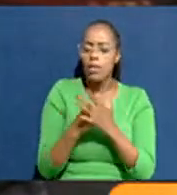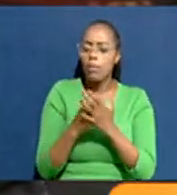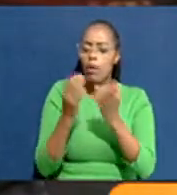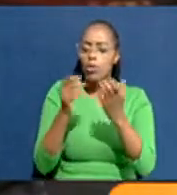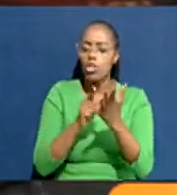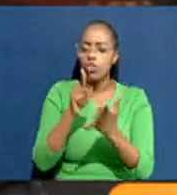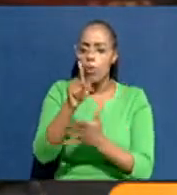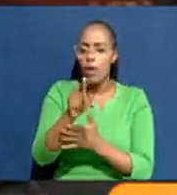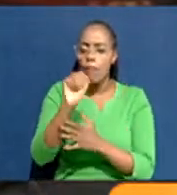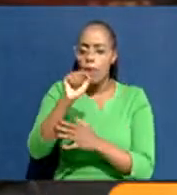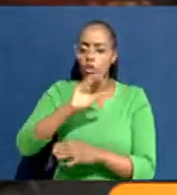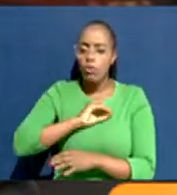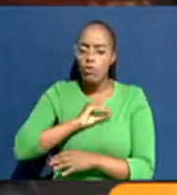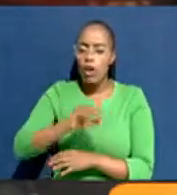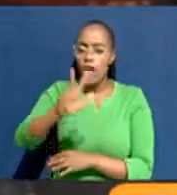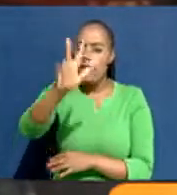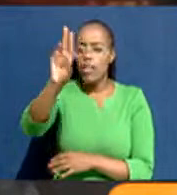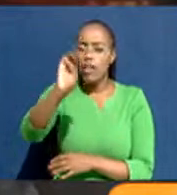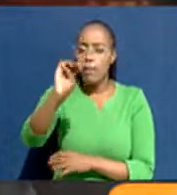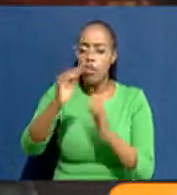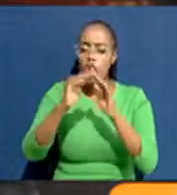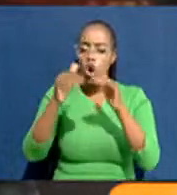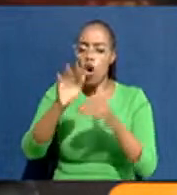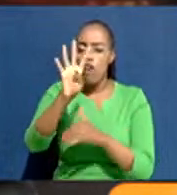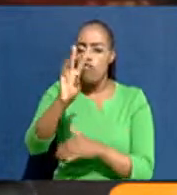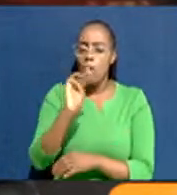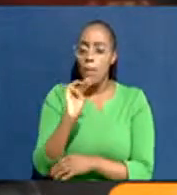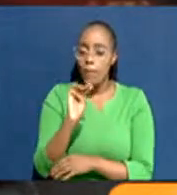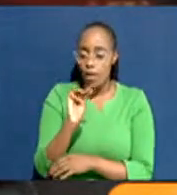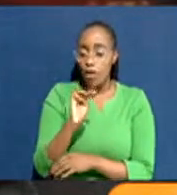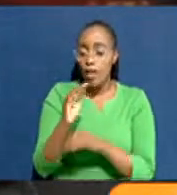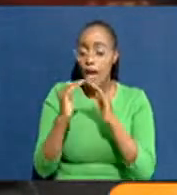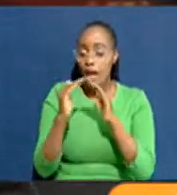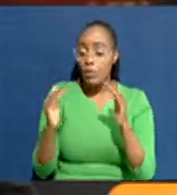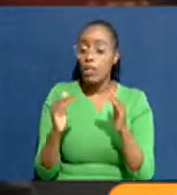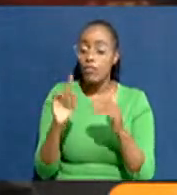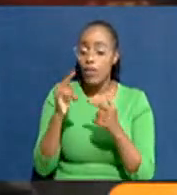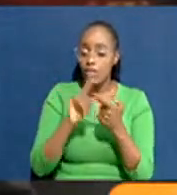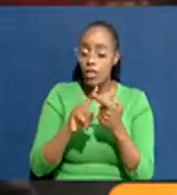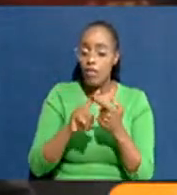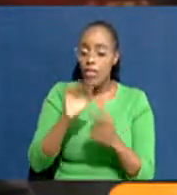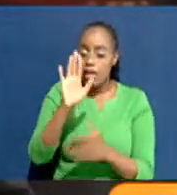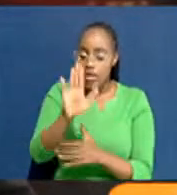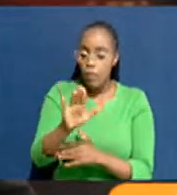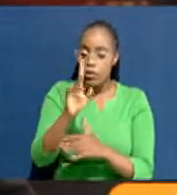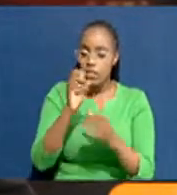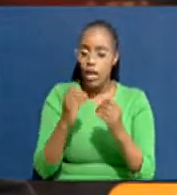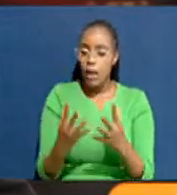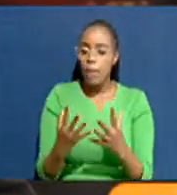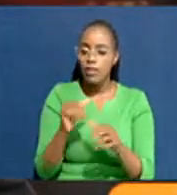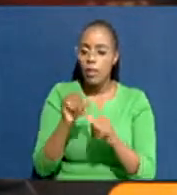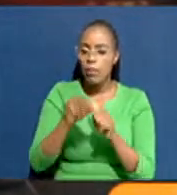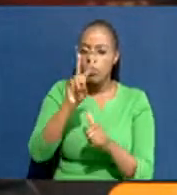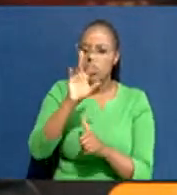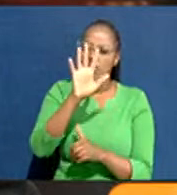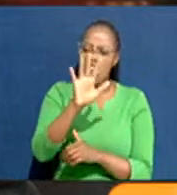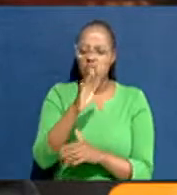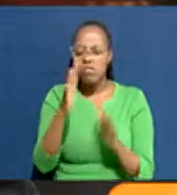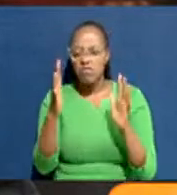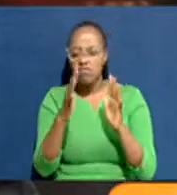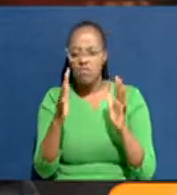pay so that you own a 3 million house or a 4 million house in four years? In fact, first, the down payment you need is exactly about 25 to 30